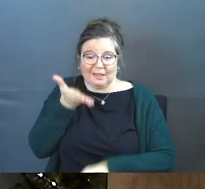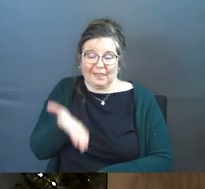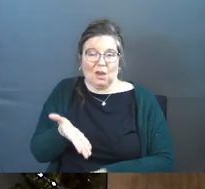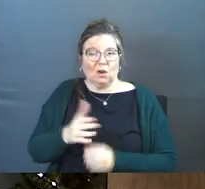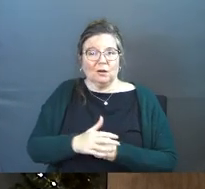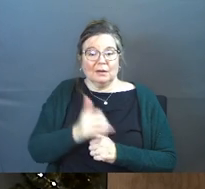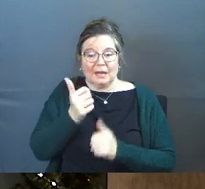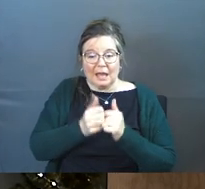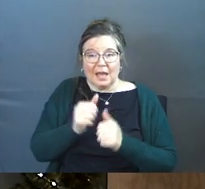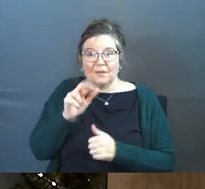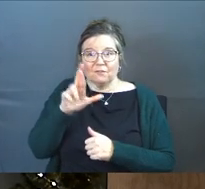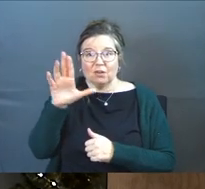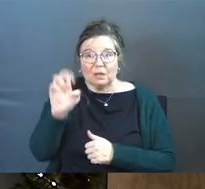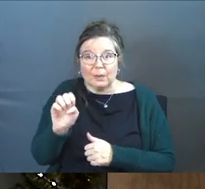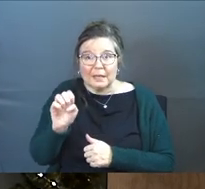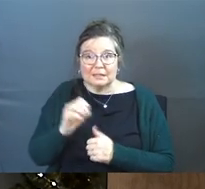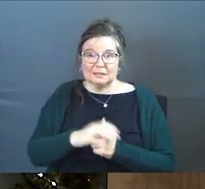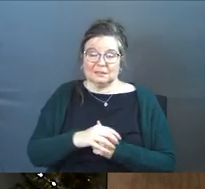Every race.